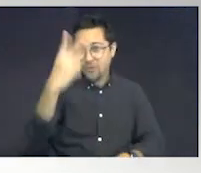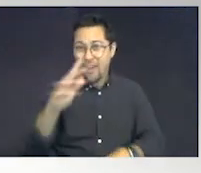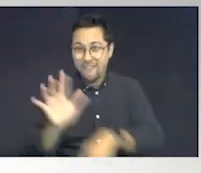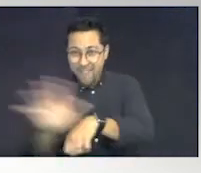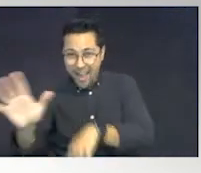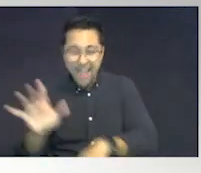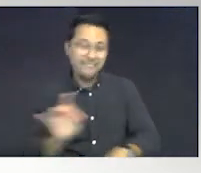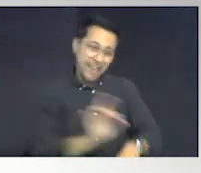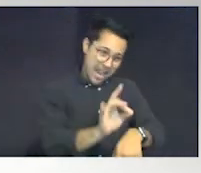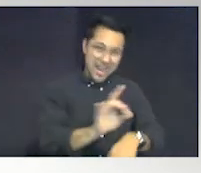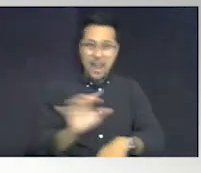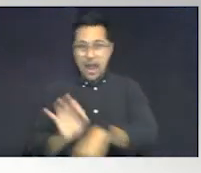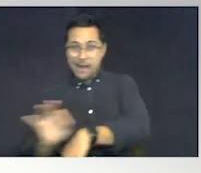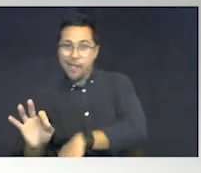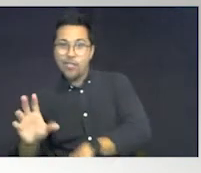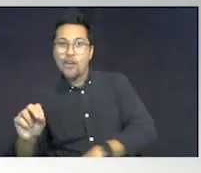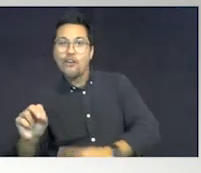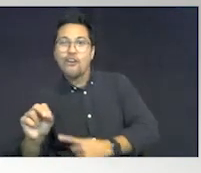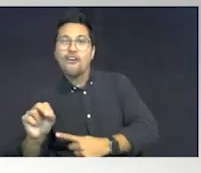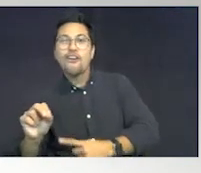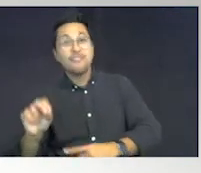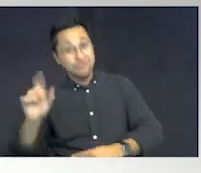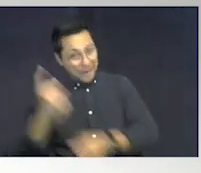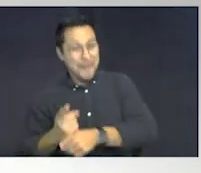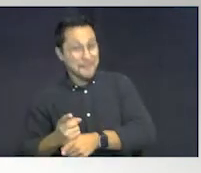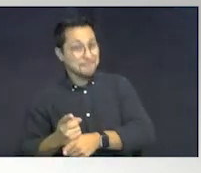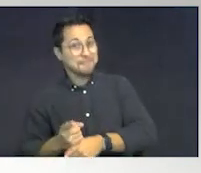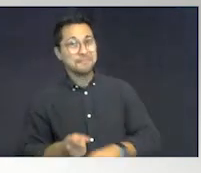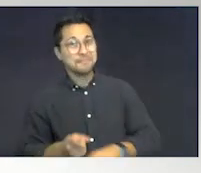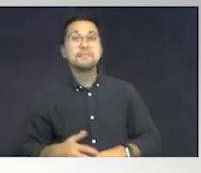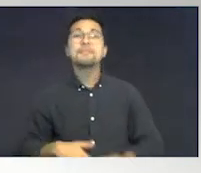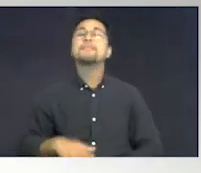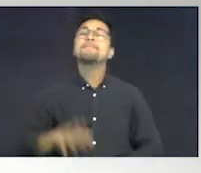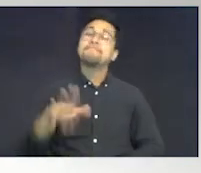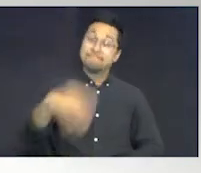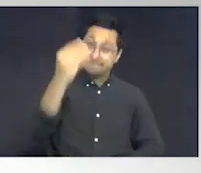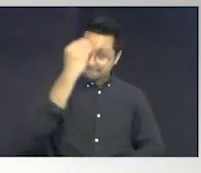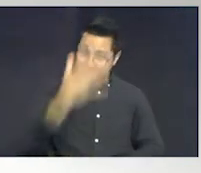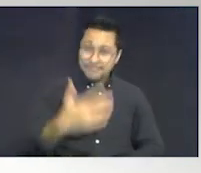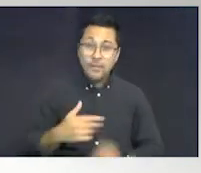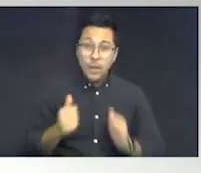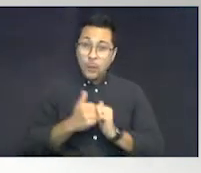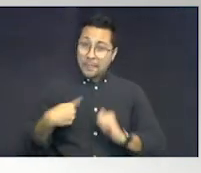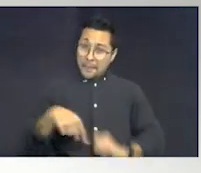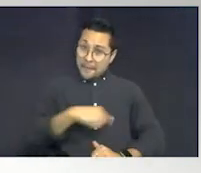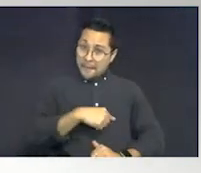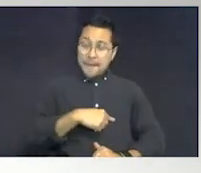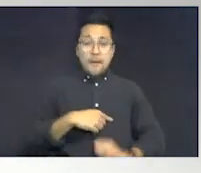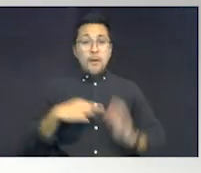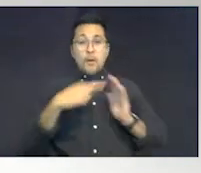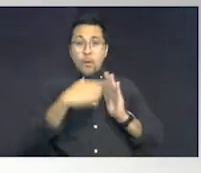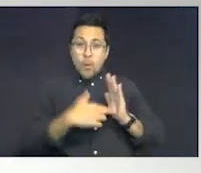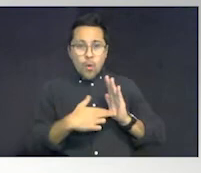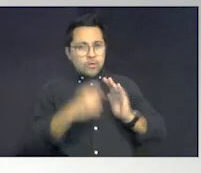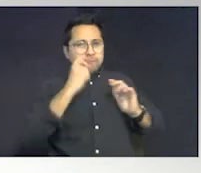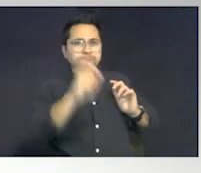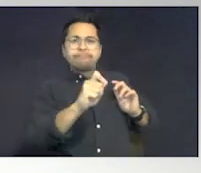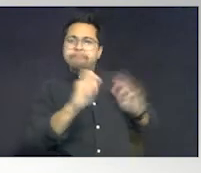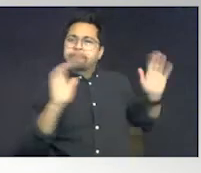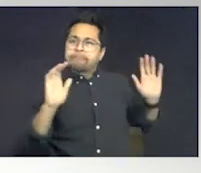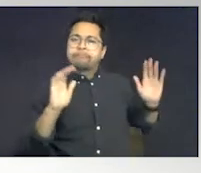eight, nine, thirty. Right? Here's the deal. With us, the rules are the rules.